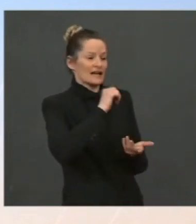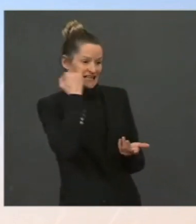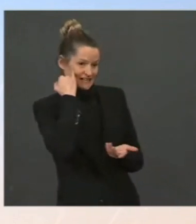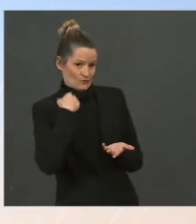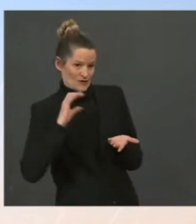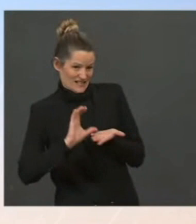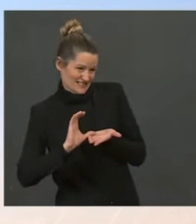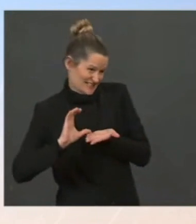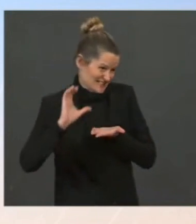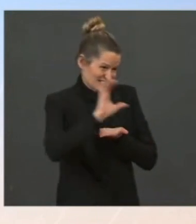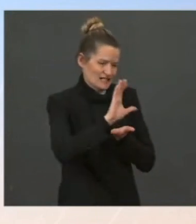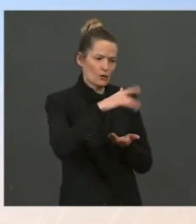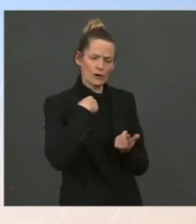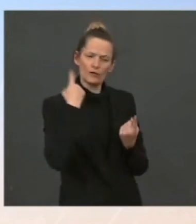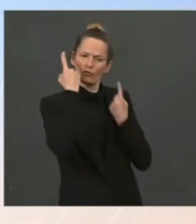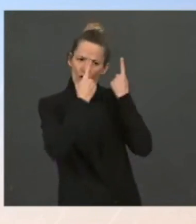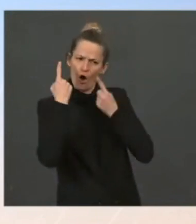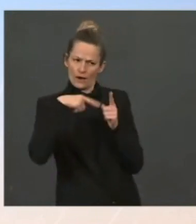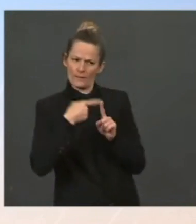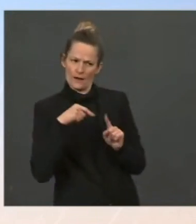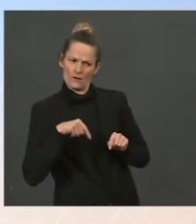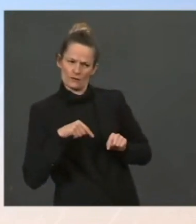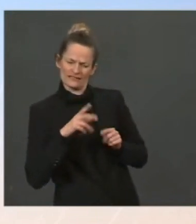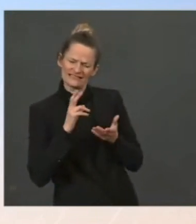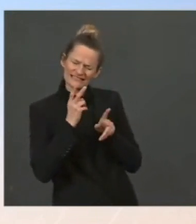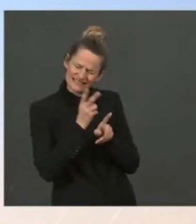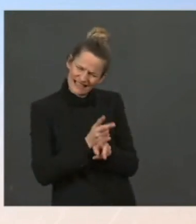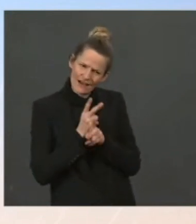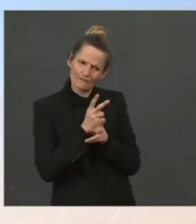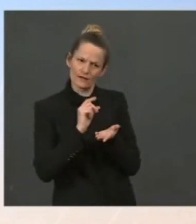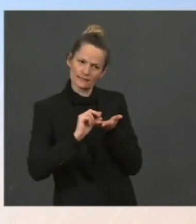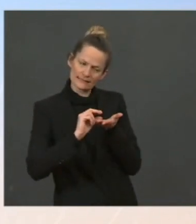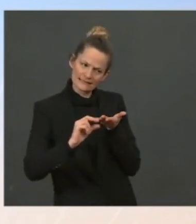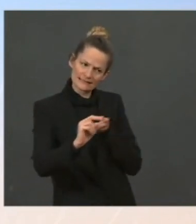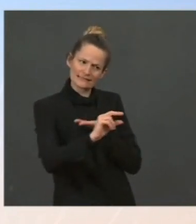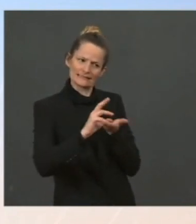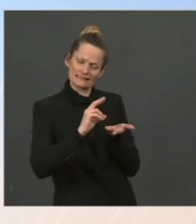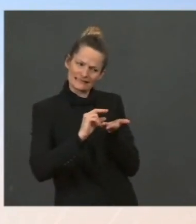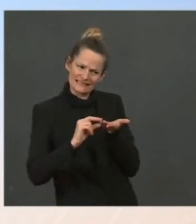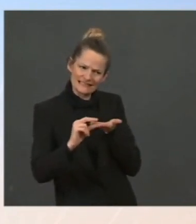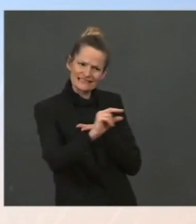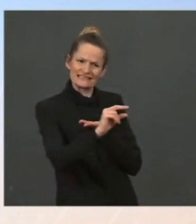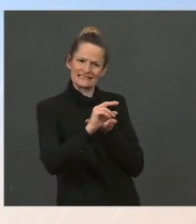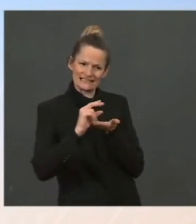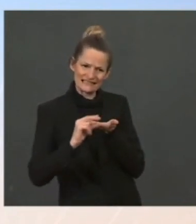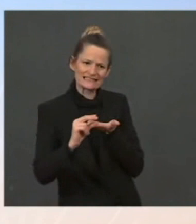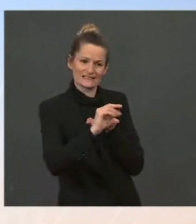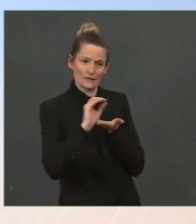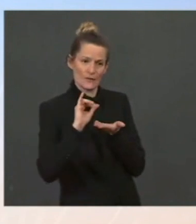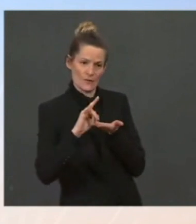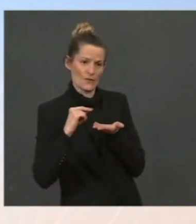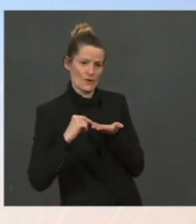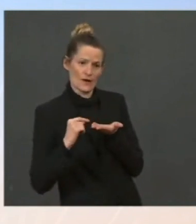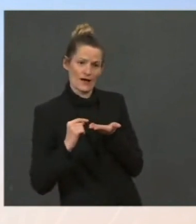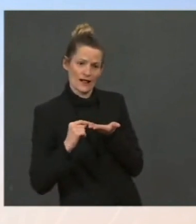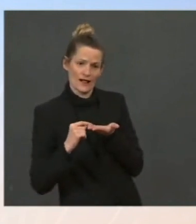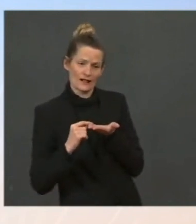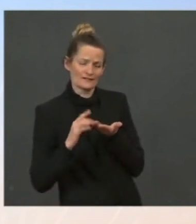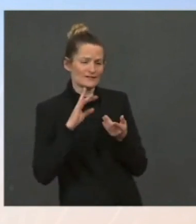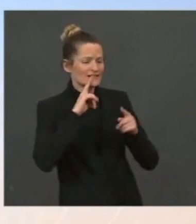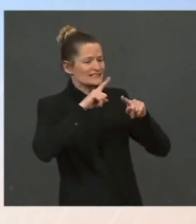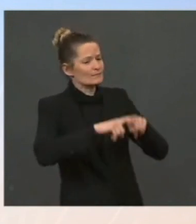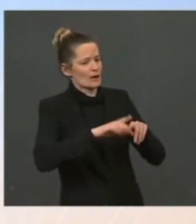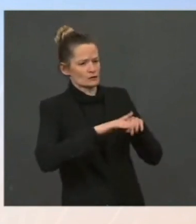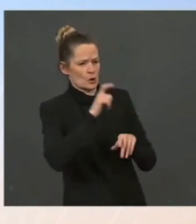over the next bit of time. And it will be dependent on those who bid. So